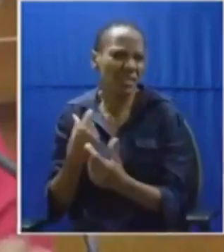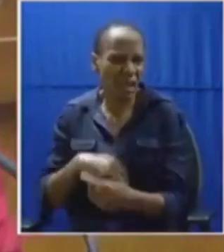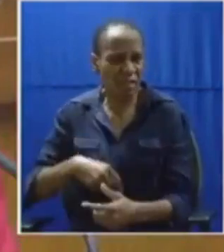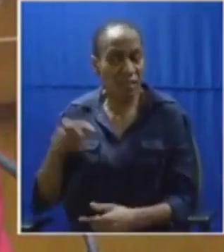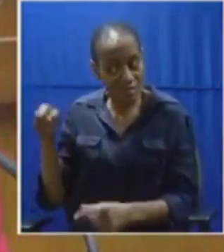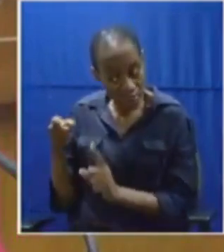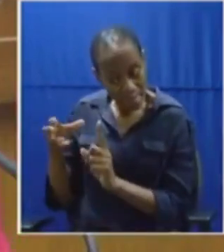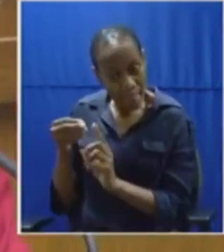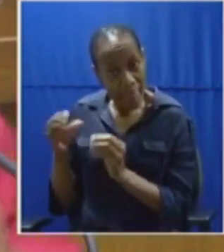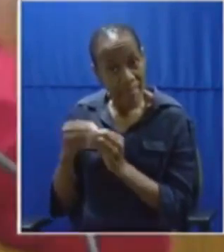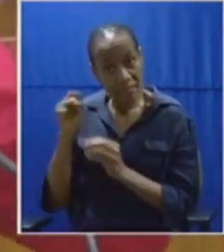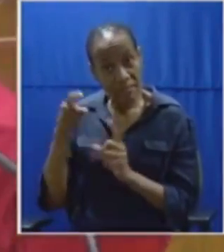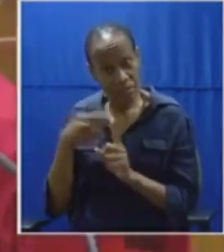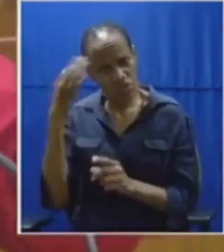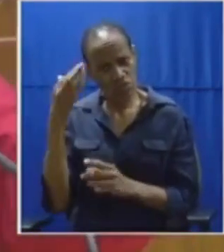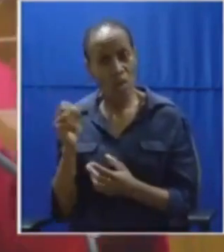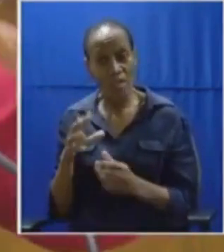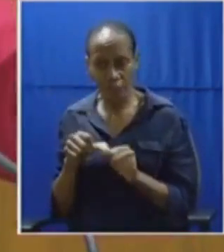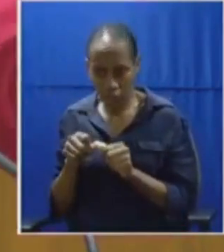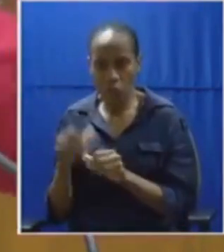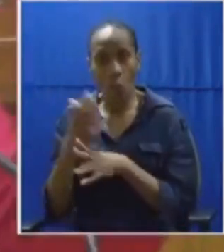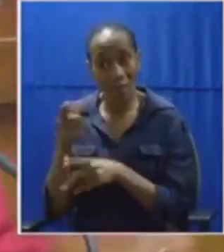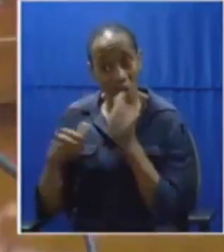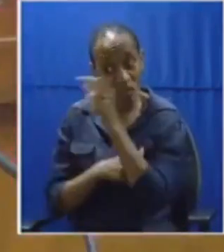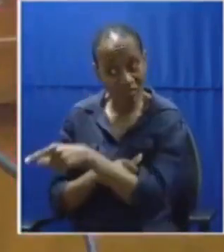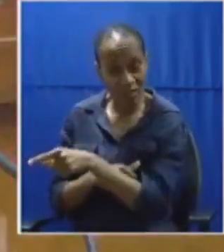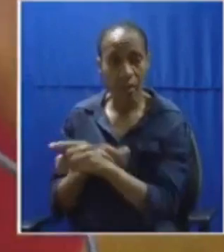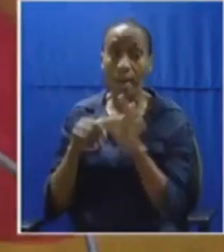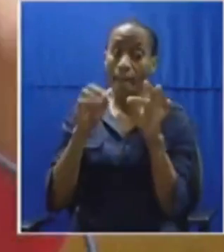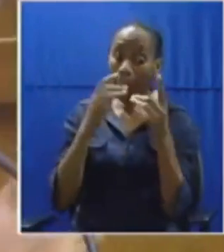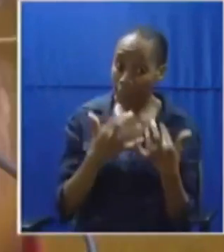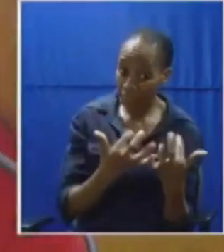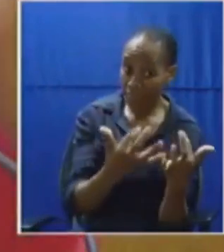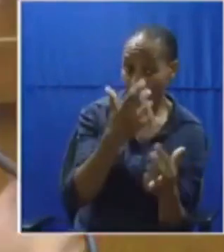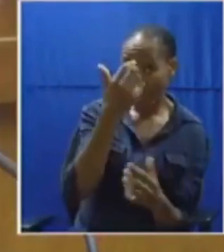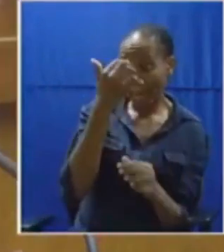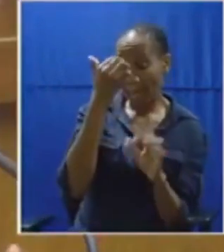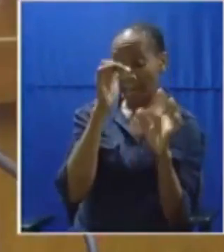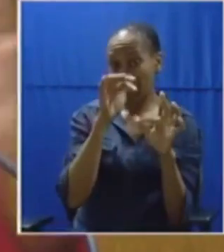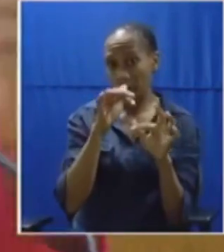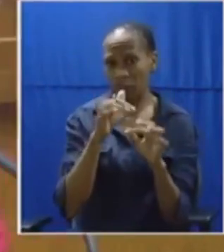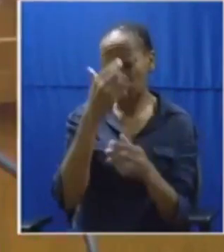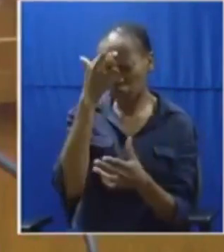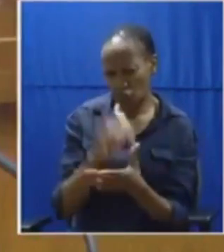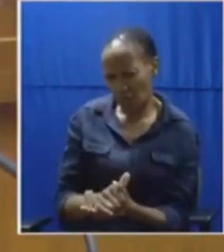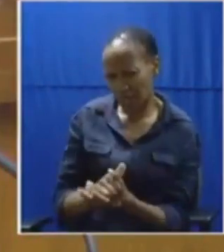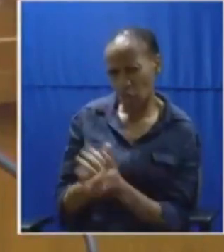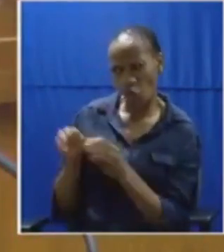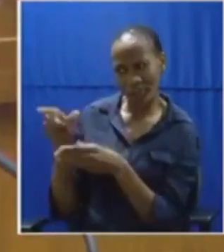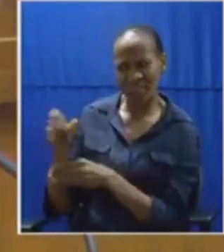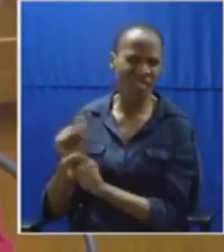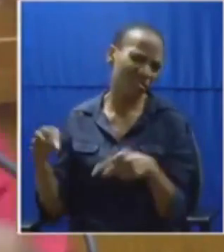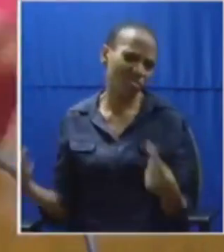of occupying that office will make people to lose the aim and the purpose of that committee